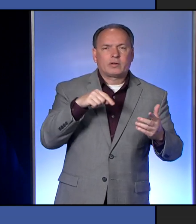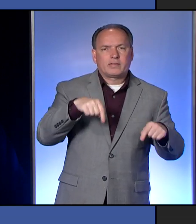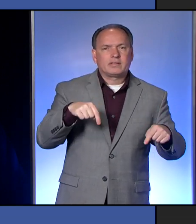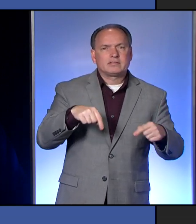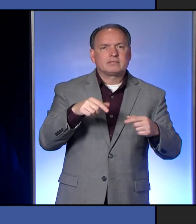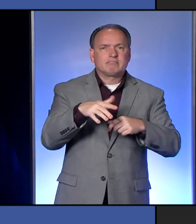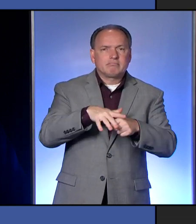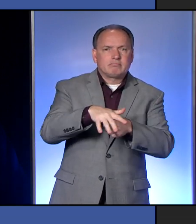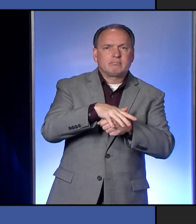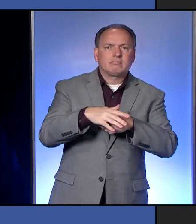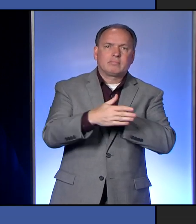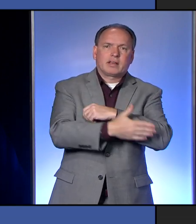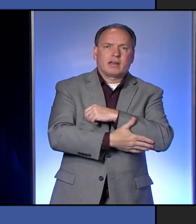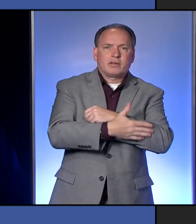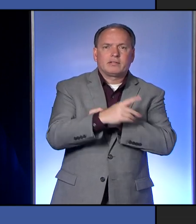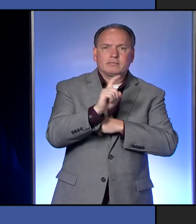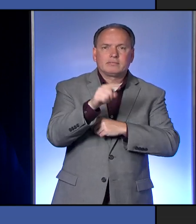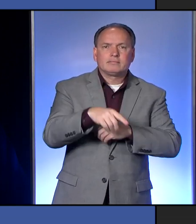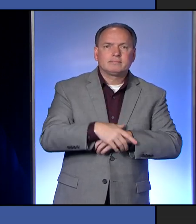for Erie County?